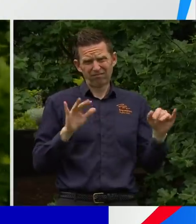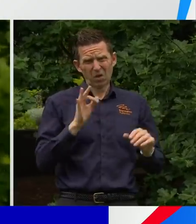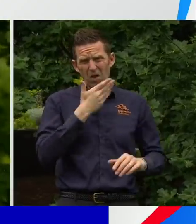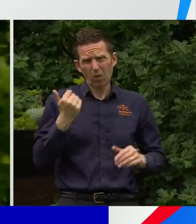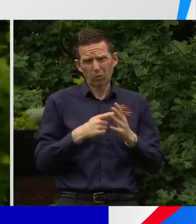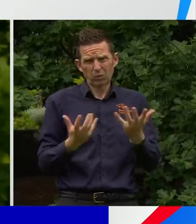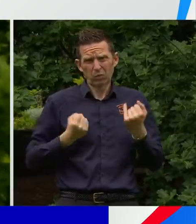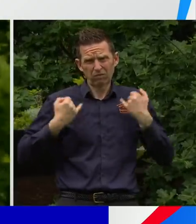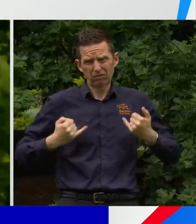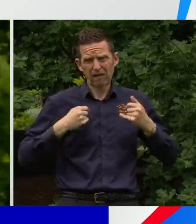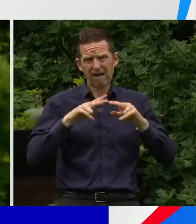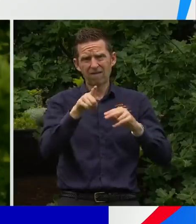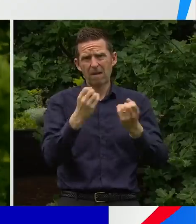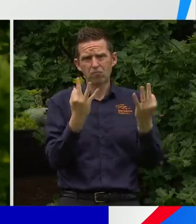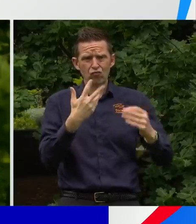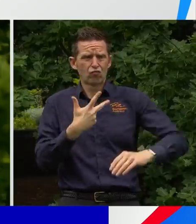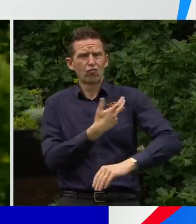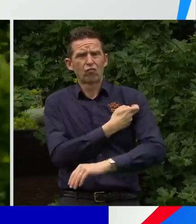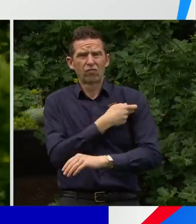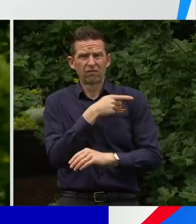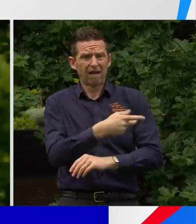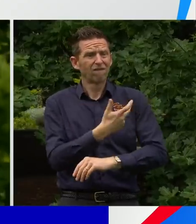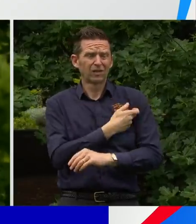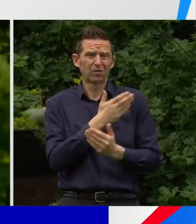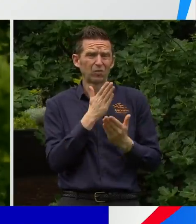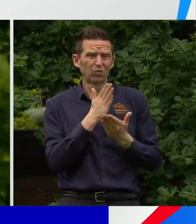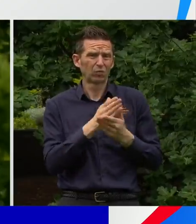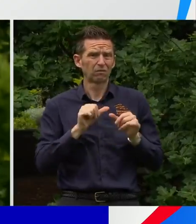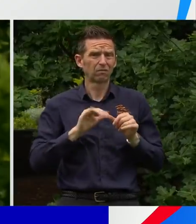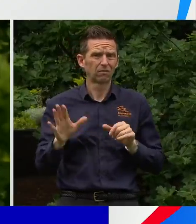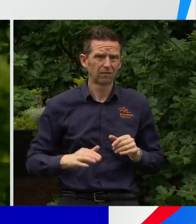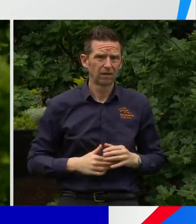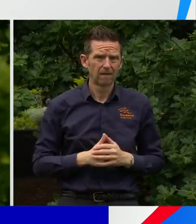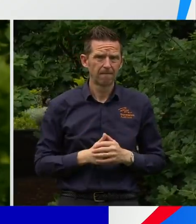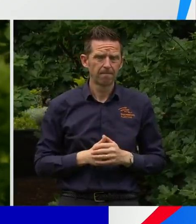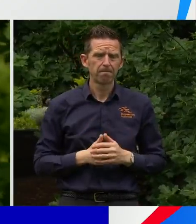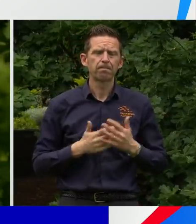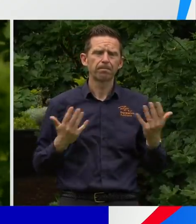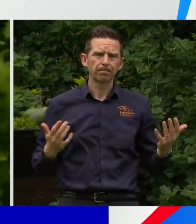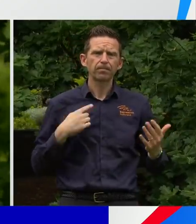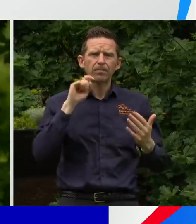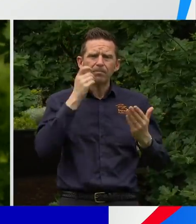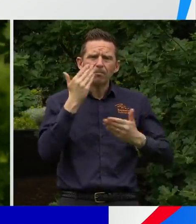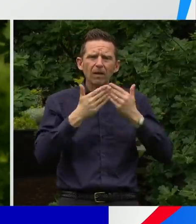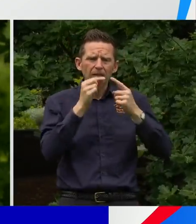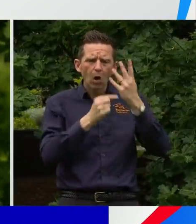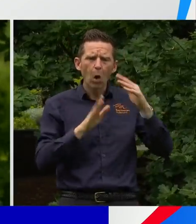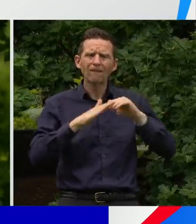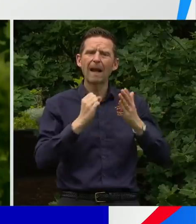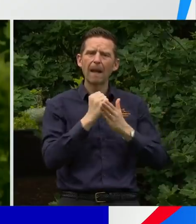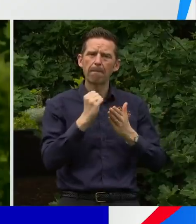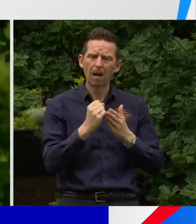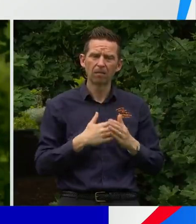you have not been protected by one of these world leading vaccines. So let me just go through some of the numbers. As I said, 90